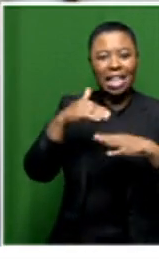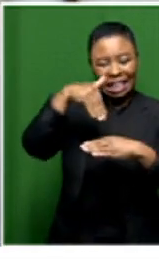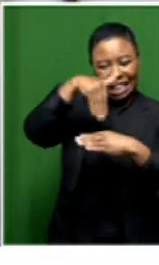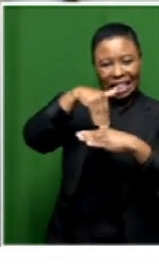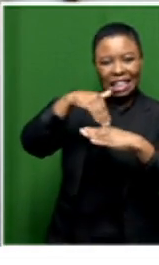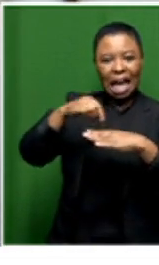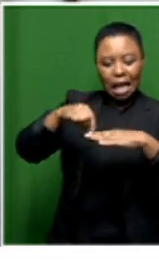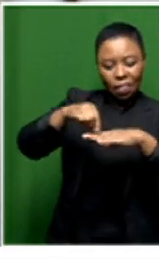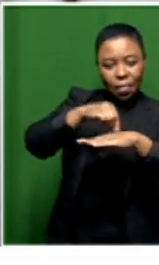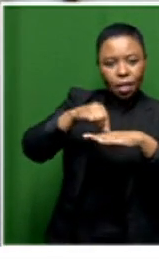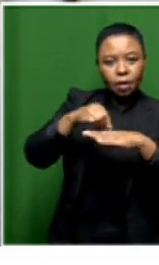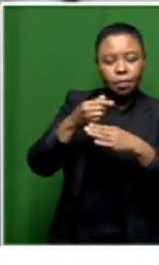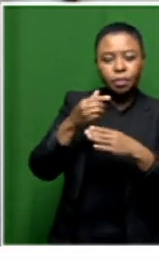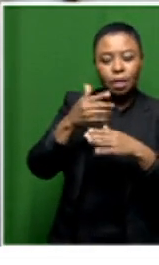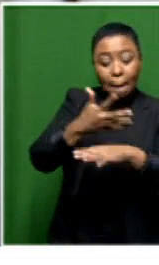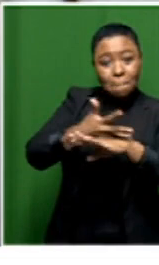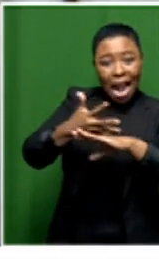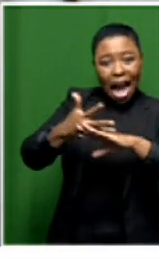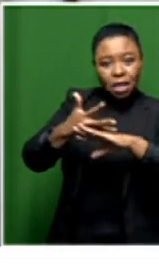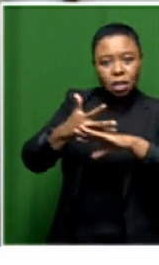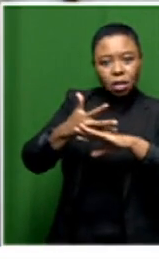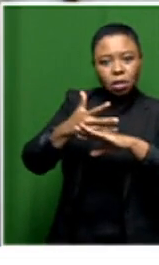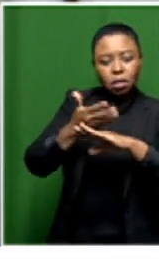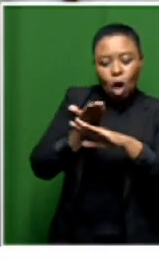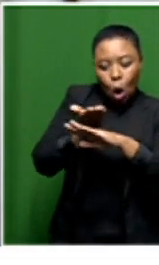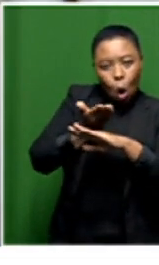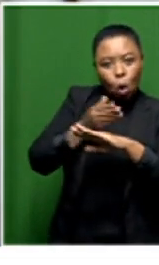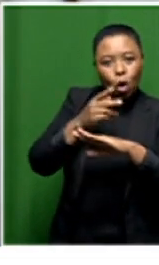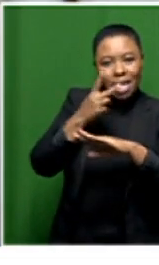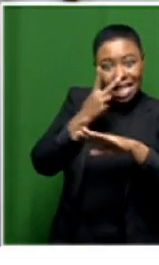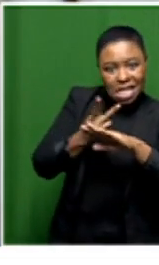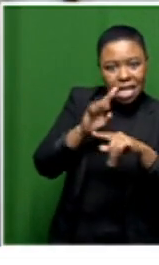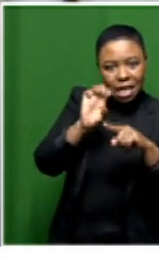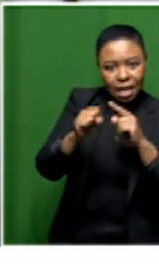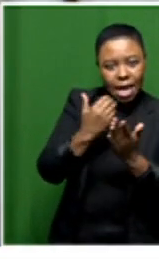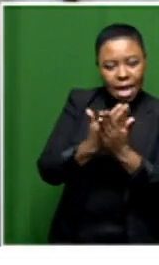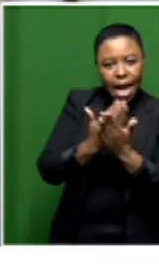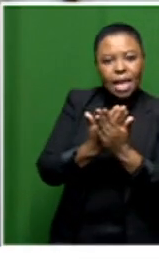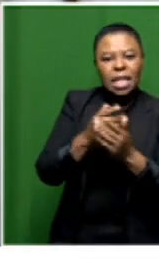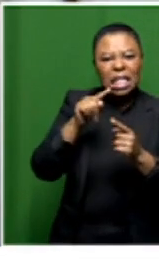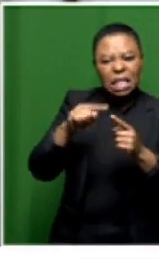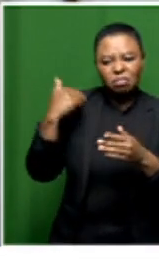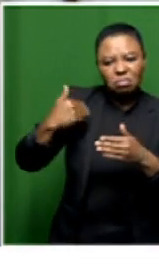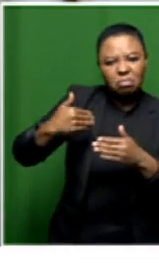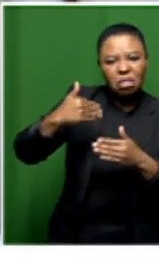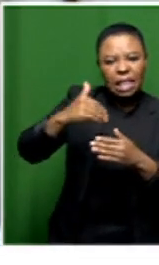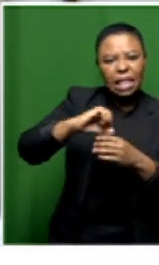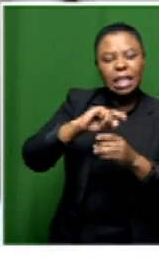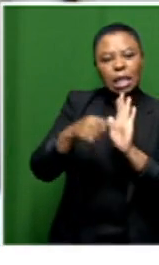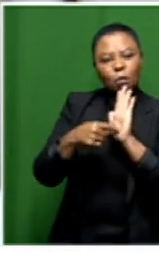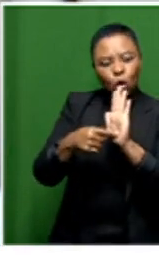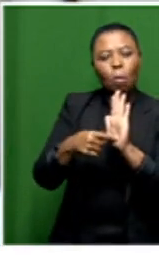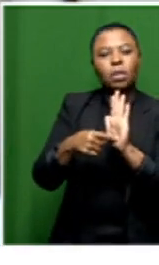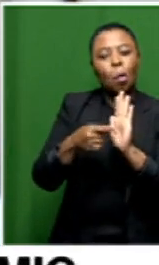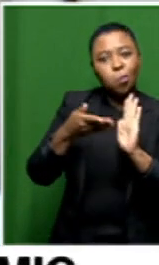insoluble microscopic blood clots and that this may be the cause of some of these lingering lingering symptoms experienced